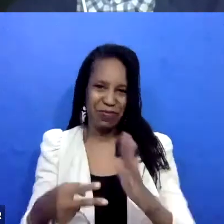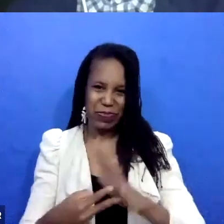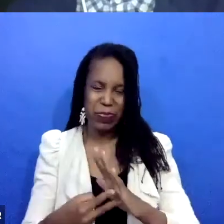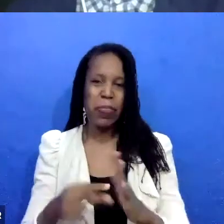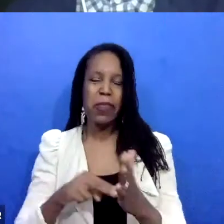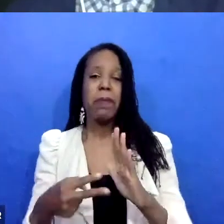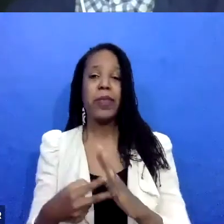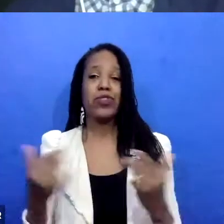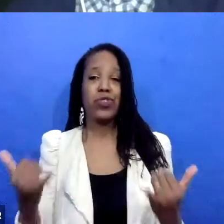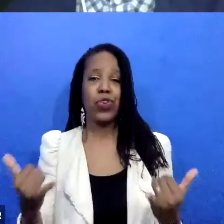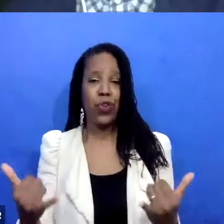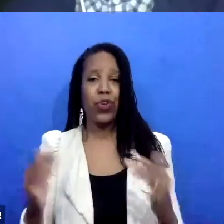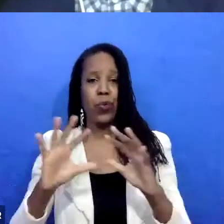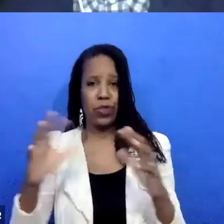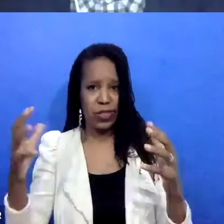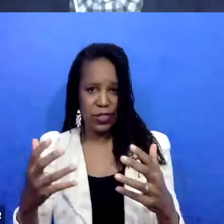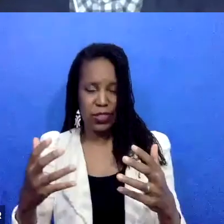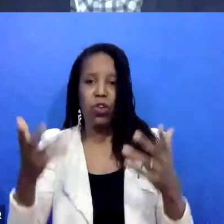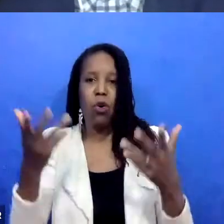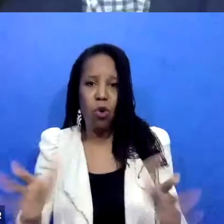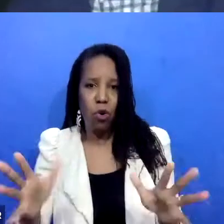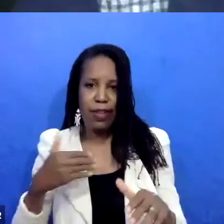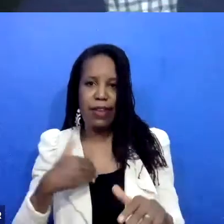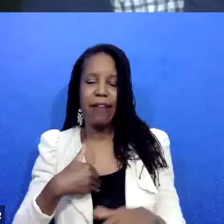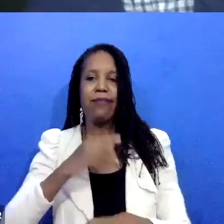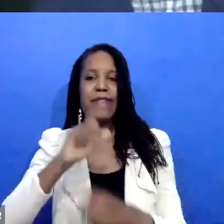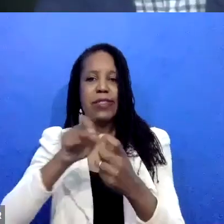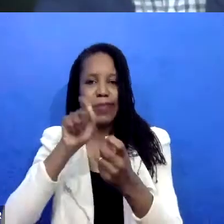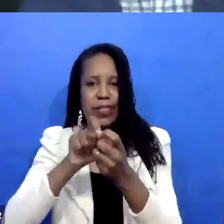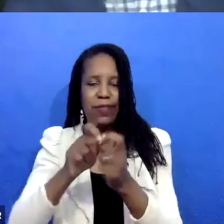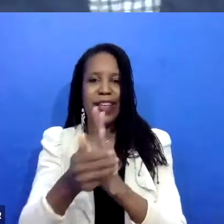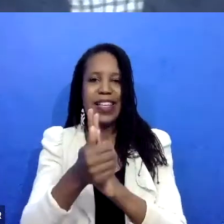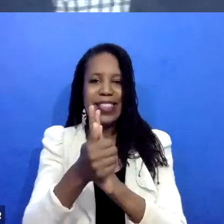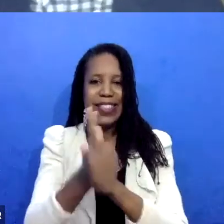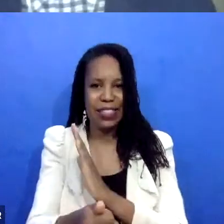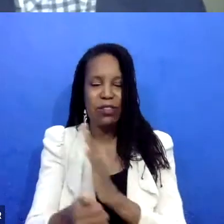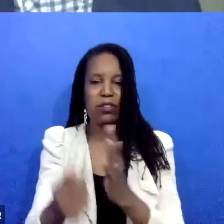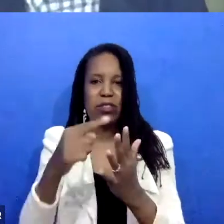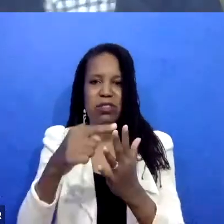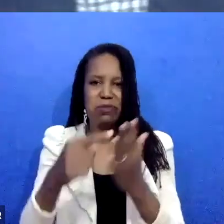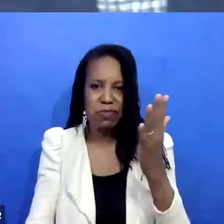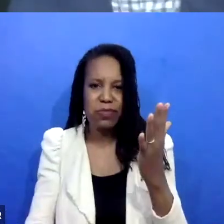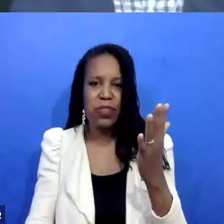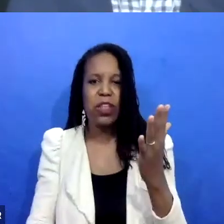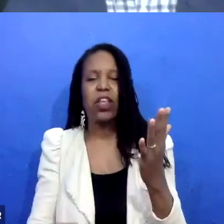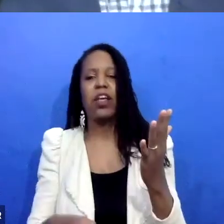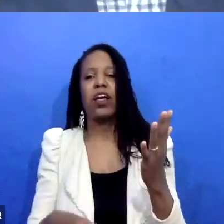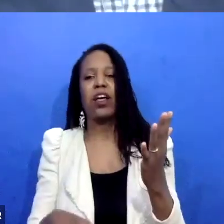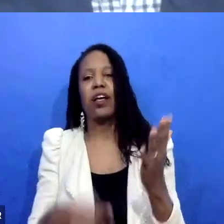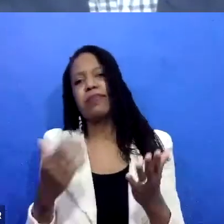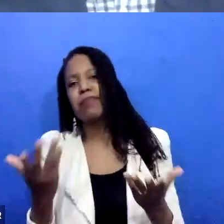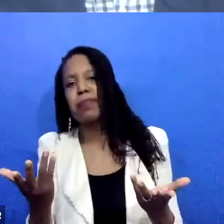that have certain skill sets that are really, that have a lot of